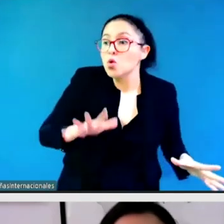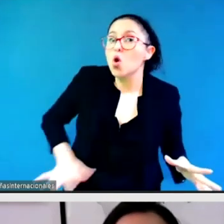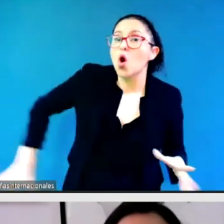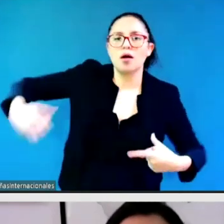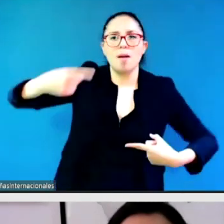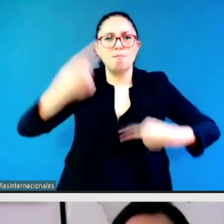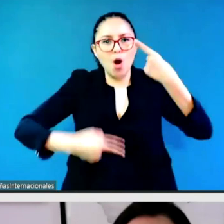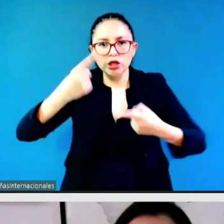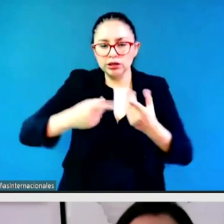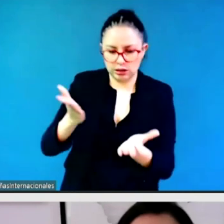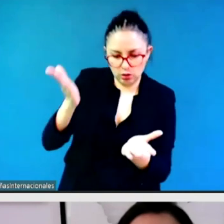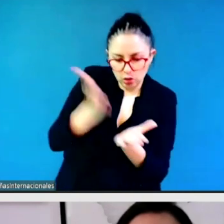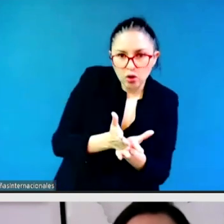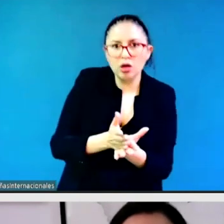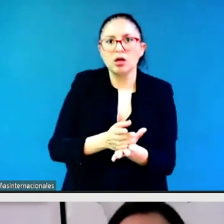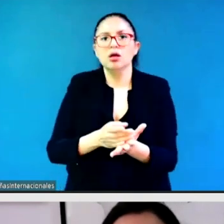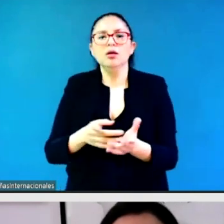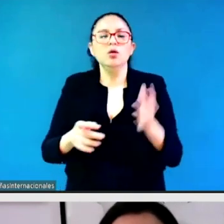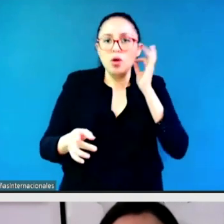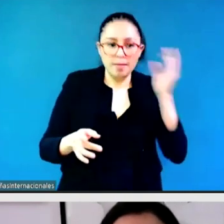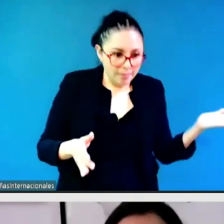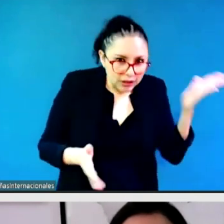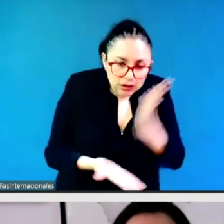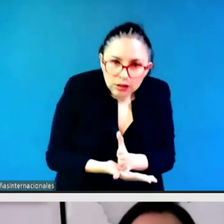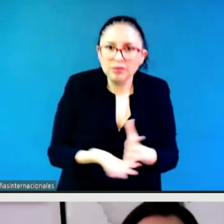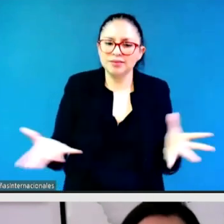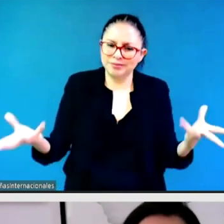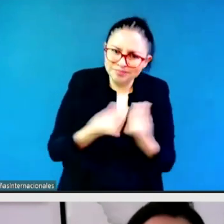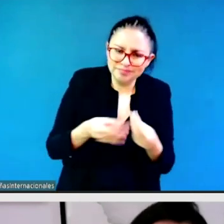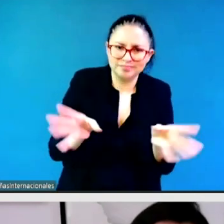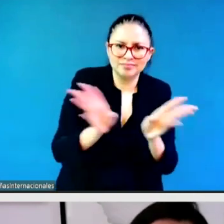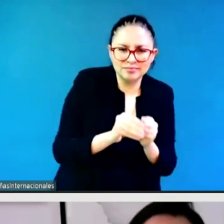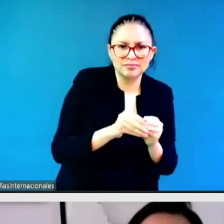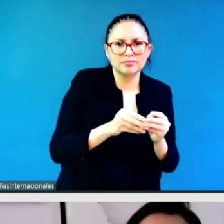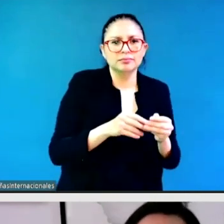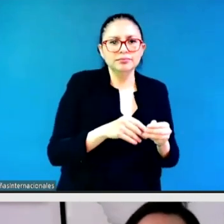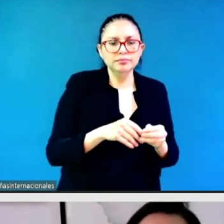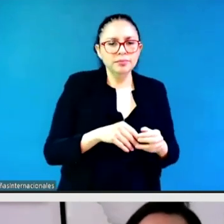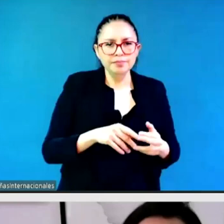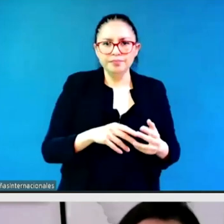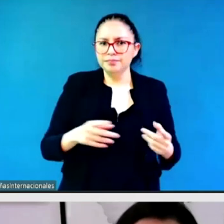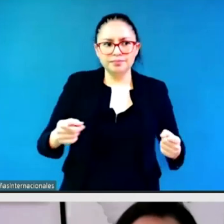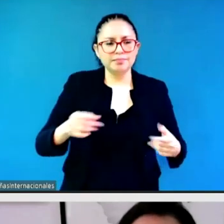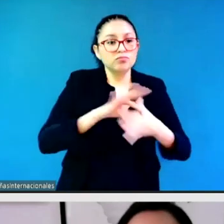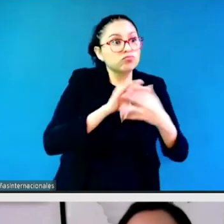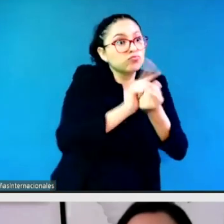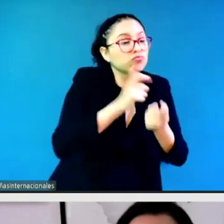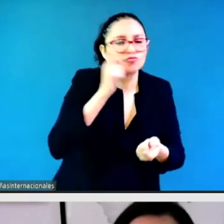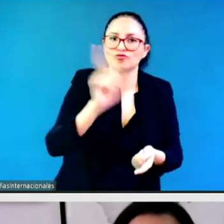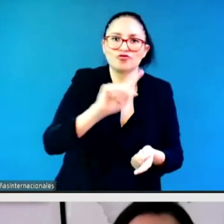IPU research shows that 85% of women MPs have been subjected to